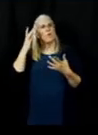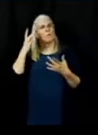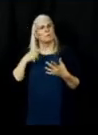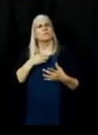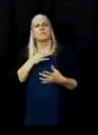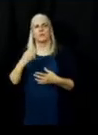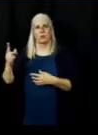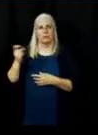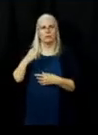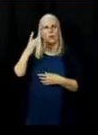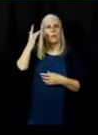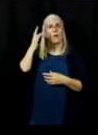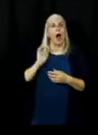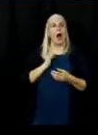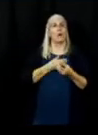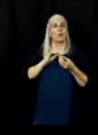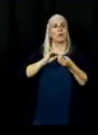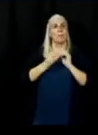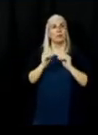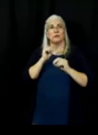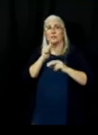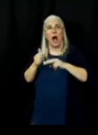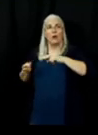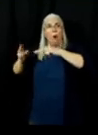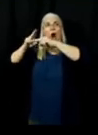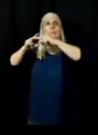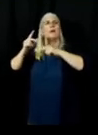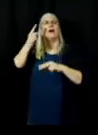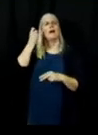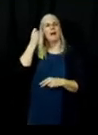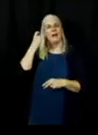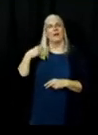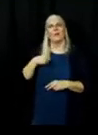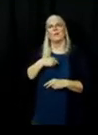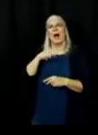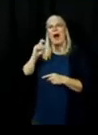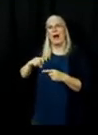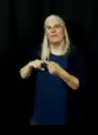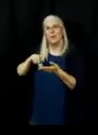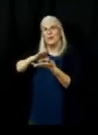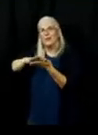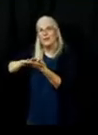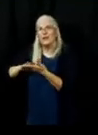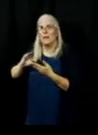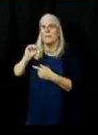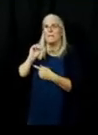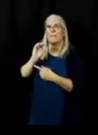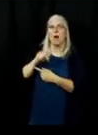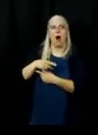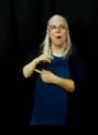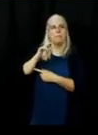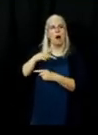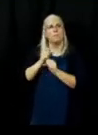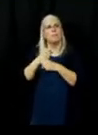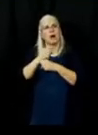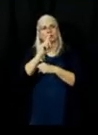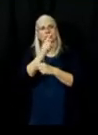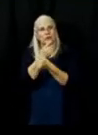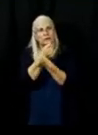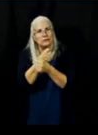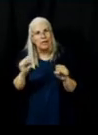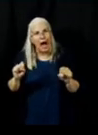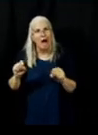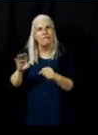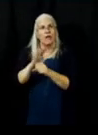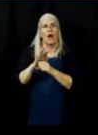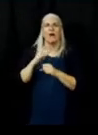just because we have to get those areas mopped up so you'll see I keep talking about Division Charlie for example really good